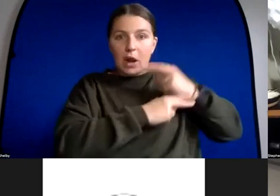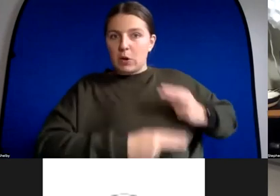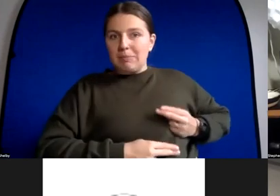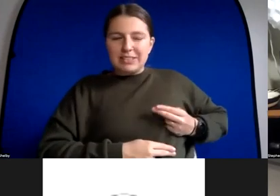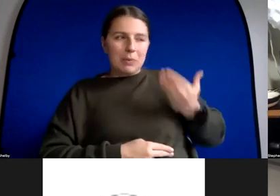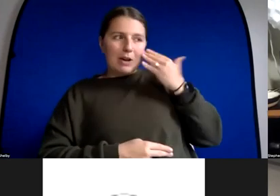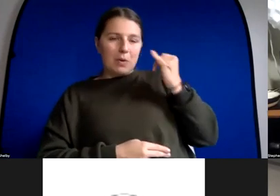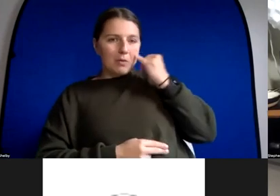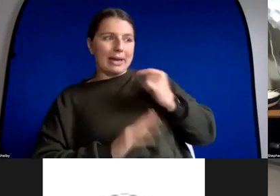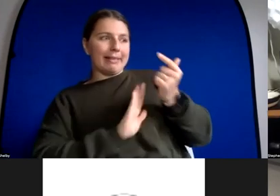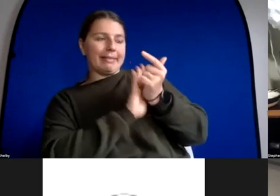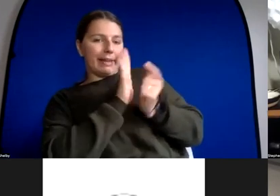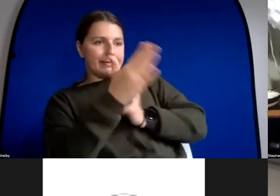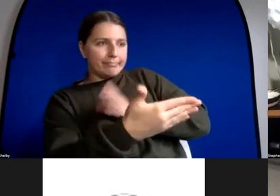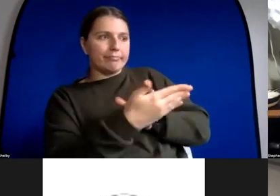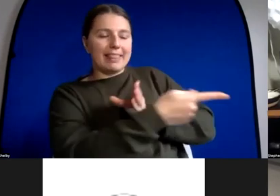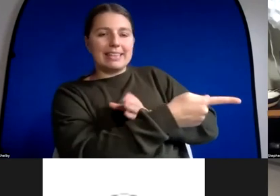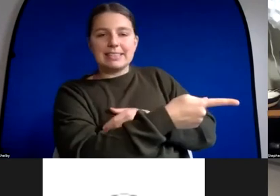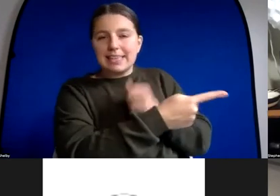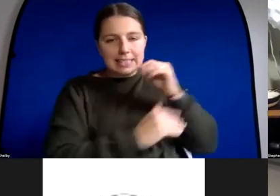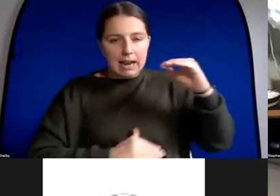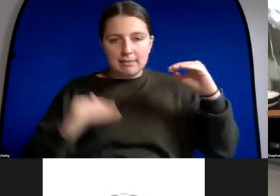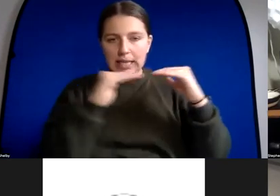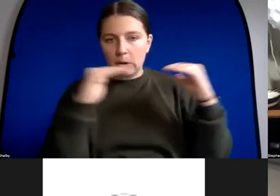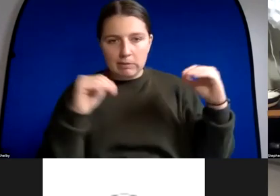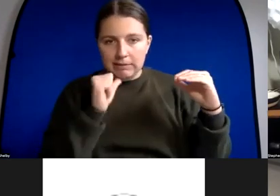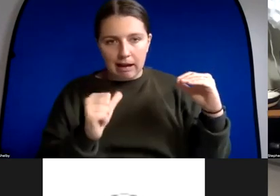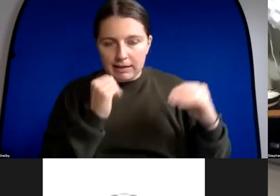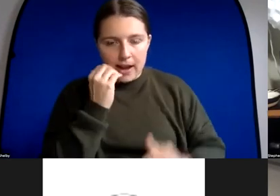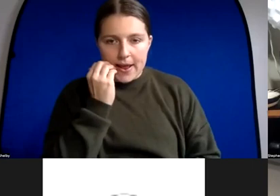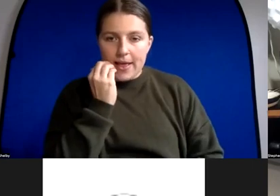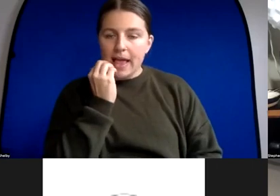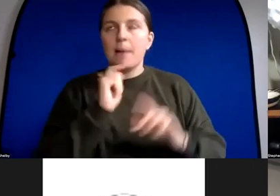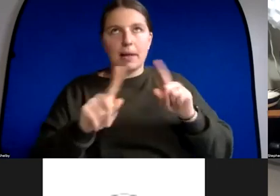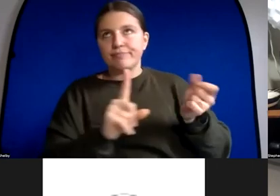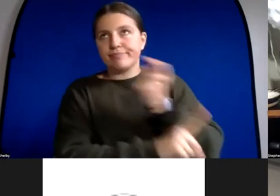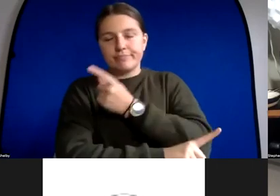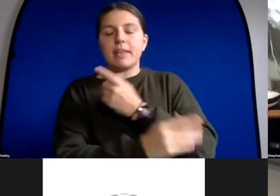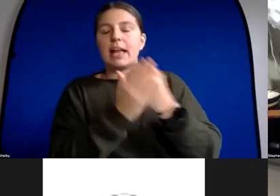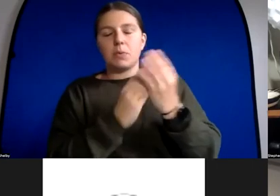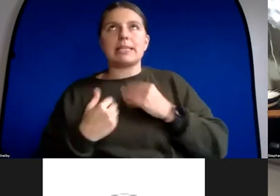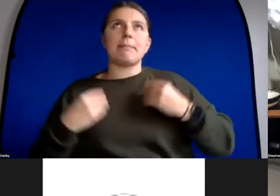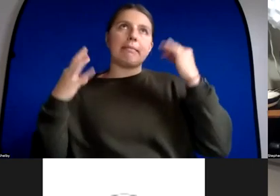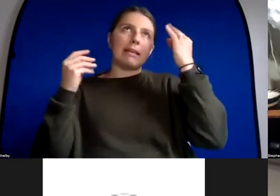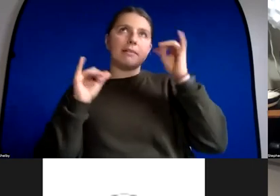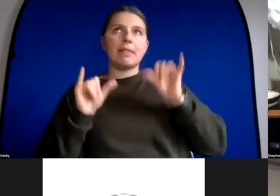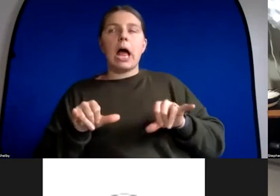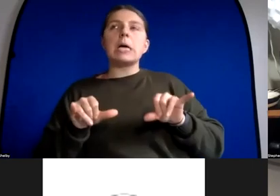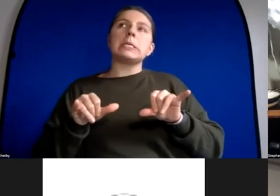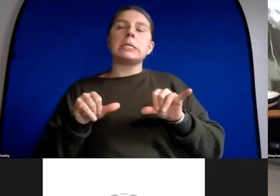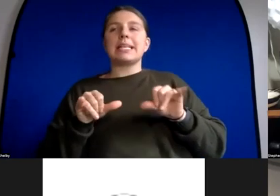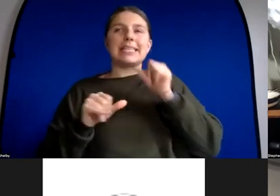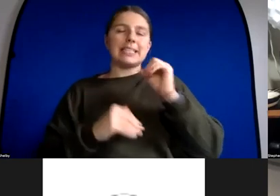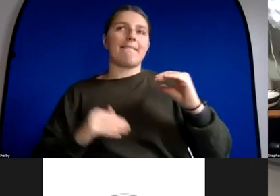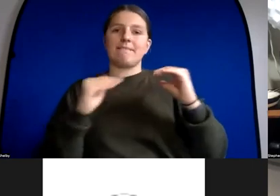expectations should run with how we aggregate data um even but anyways that's that's my thinking on that one because it's like an unfair